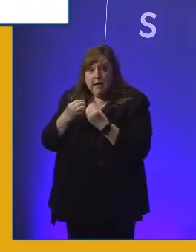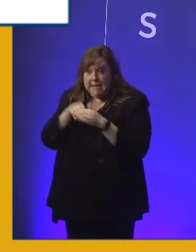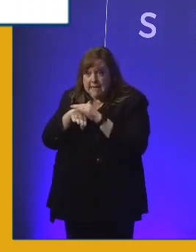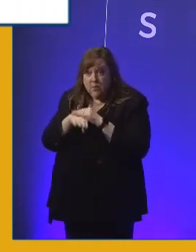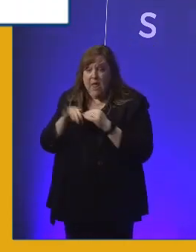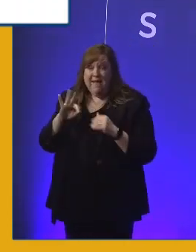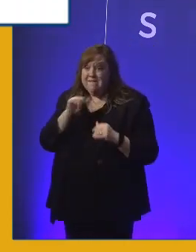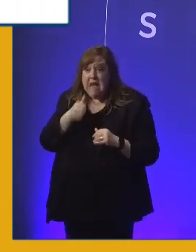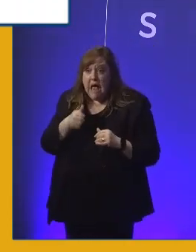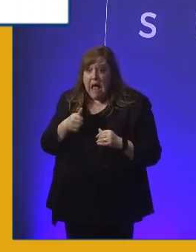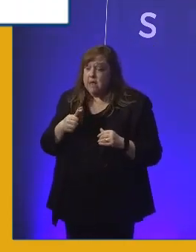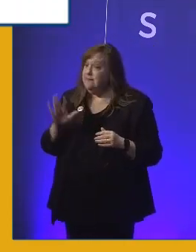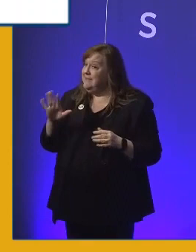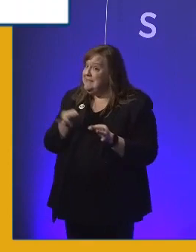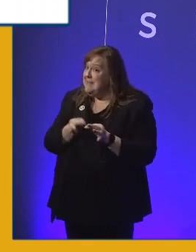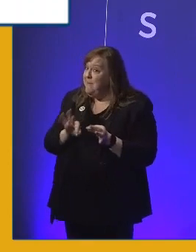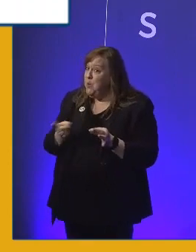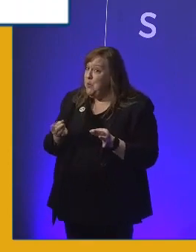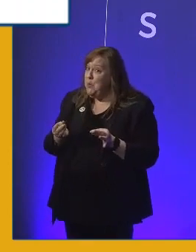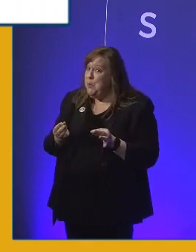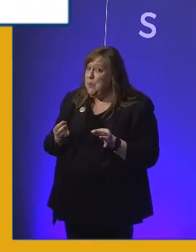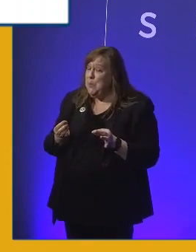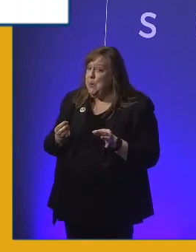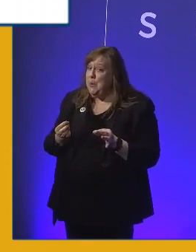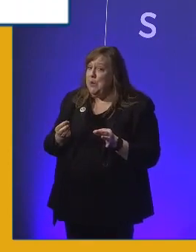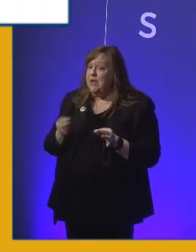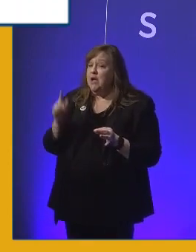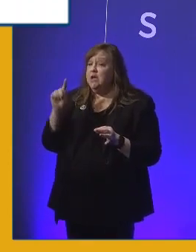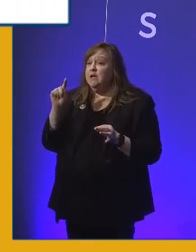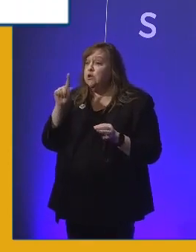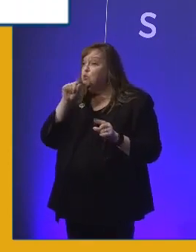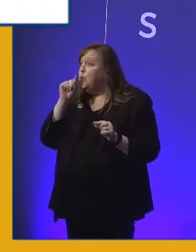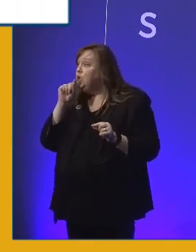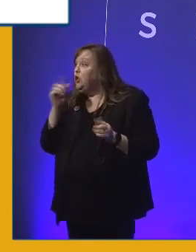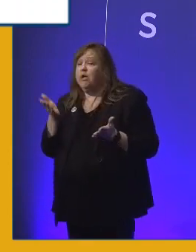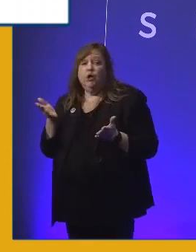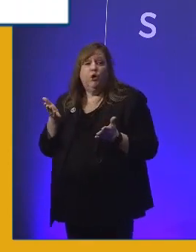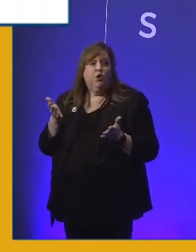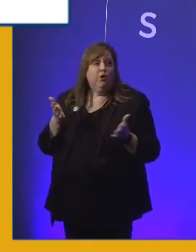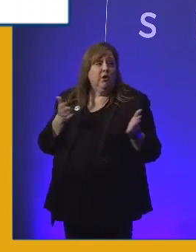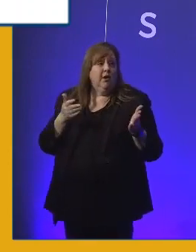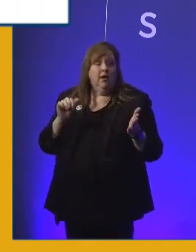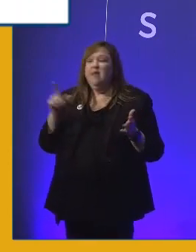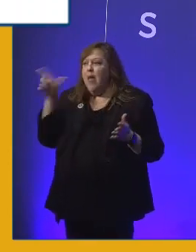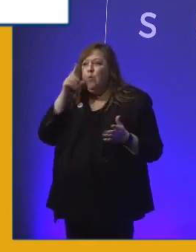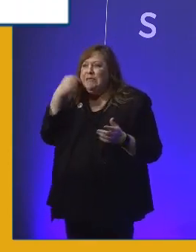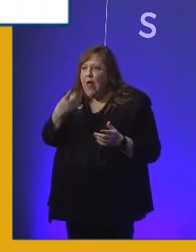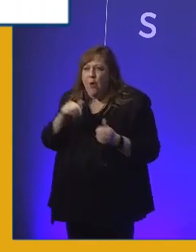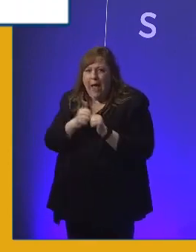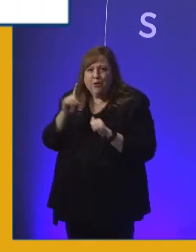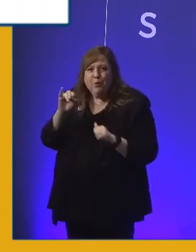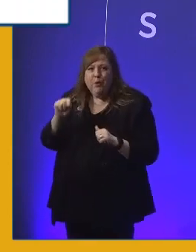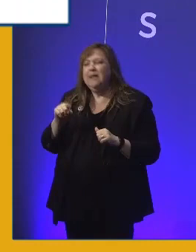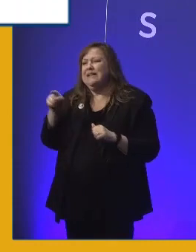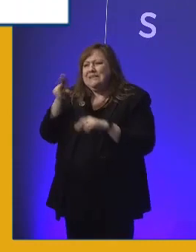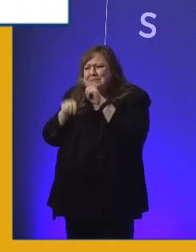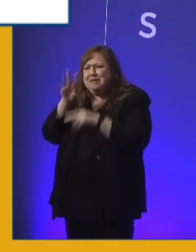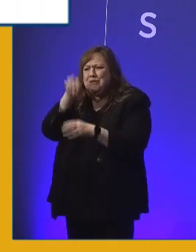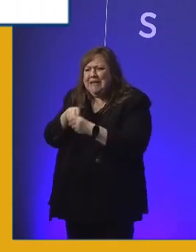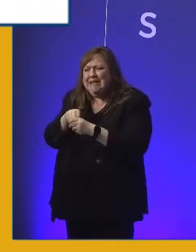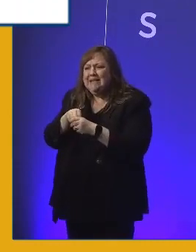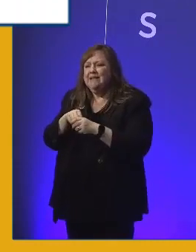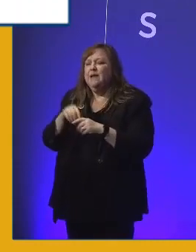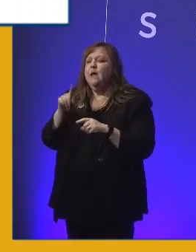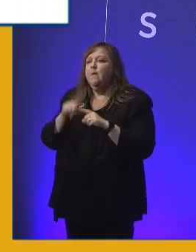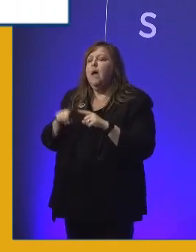if it isn't, super simple to do. Twitter are here today. They'll tell you how to do it. It's all built in, but it's